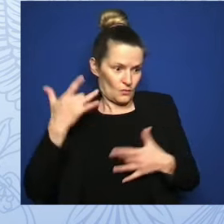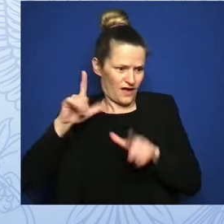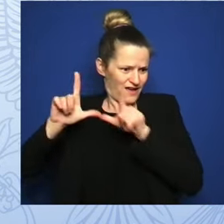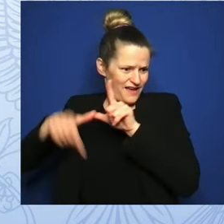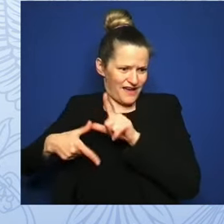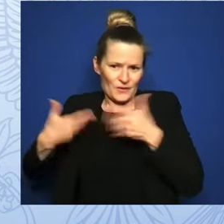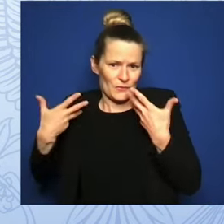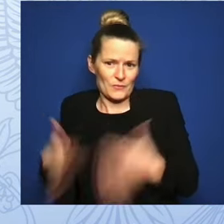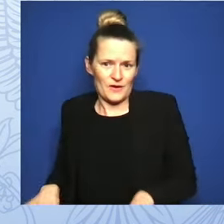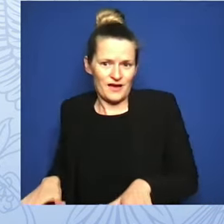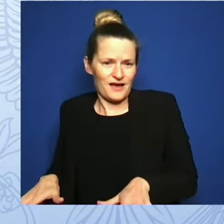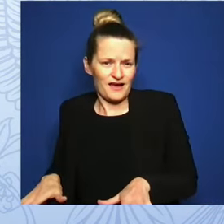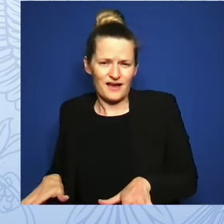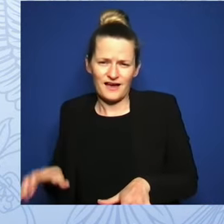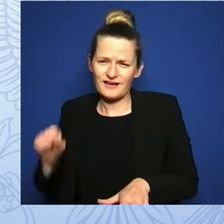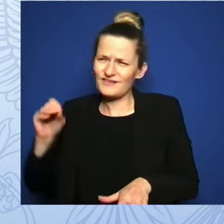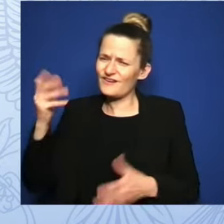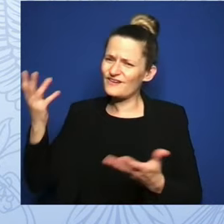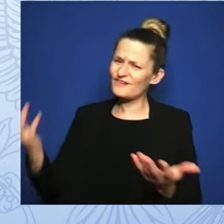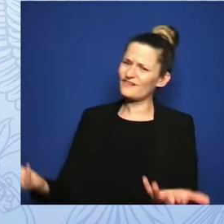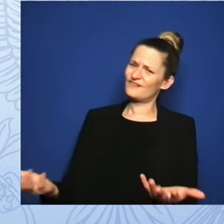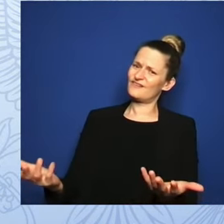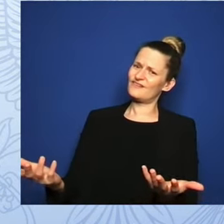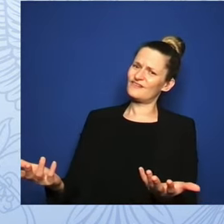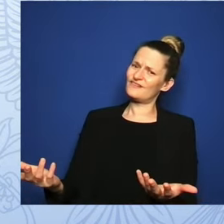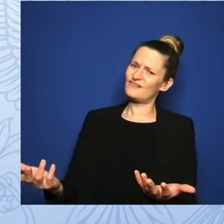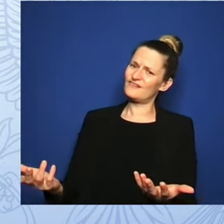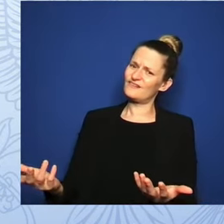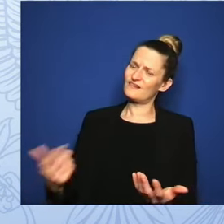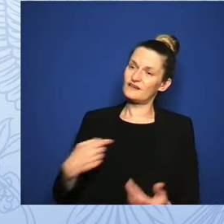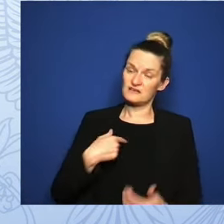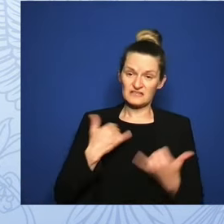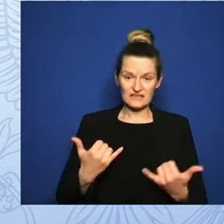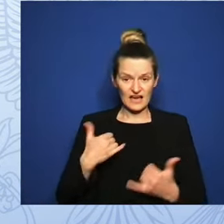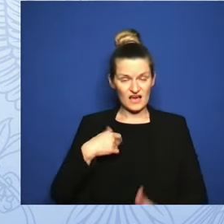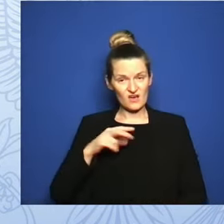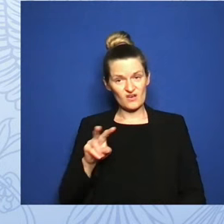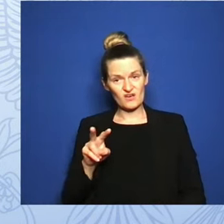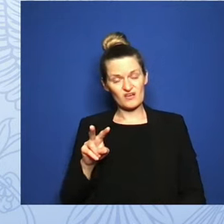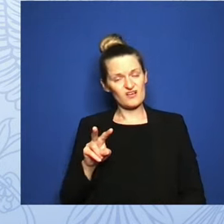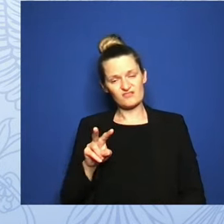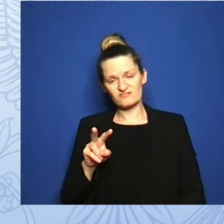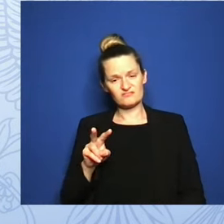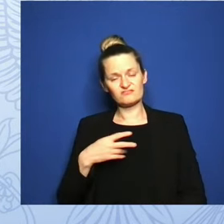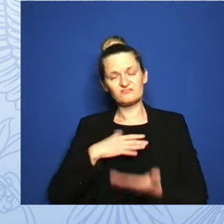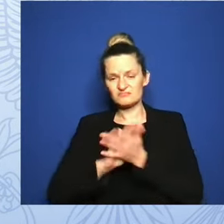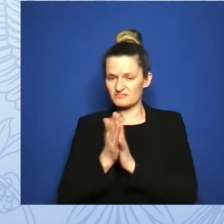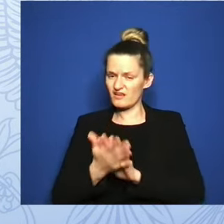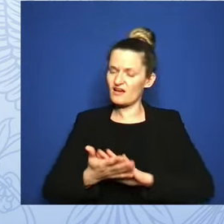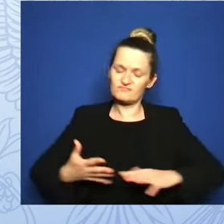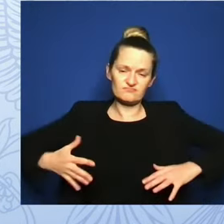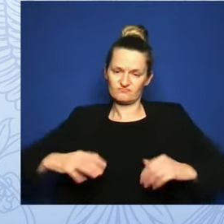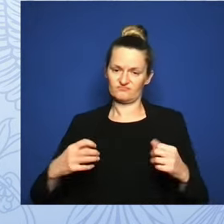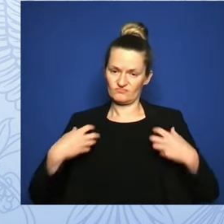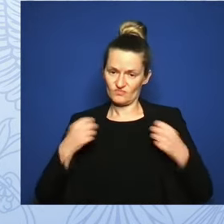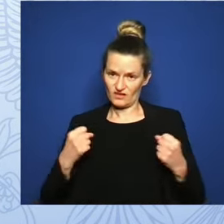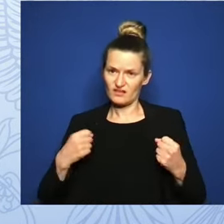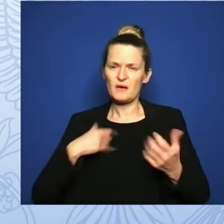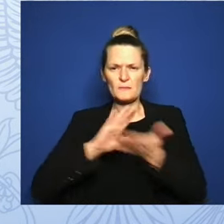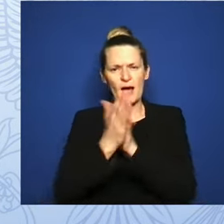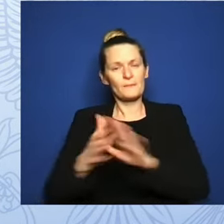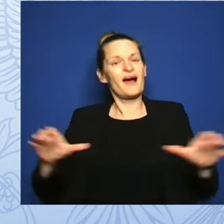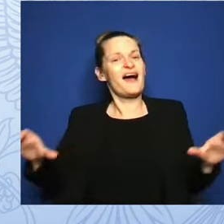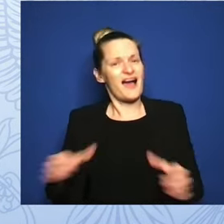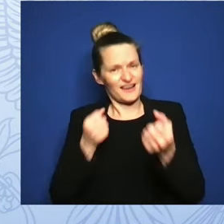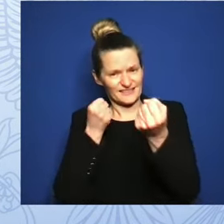I have become a fierce advocate, turning my pain into action, and I will continue to speak about my experience